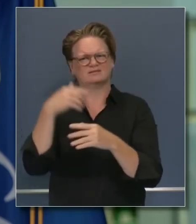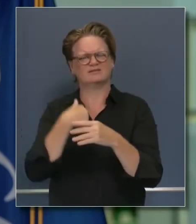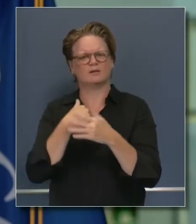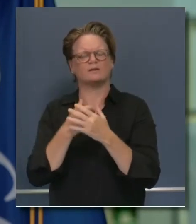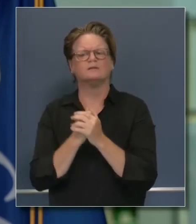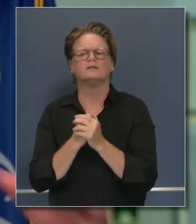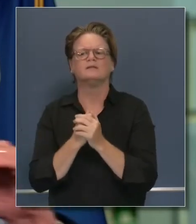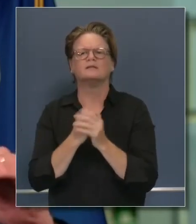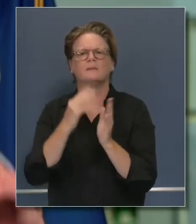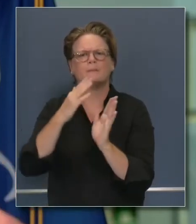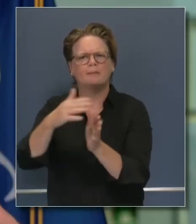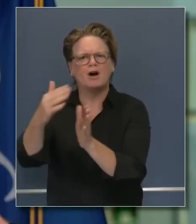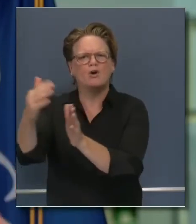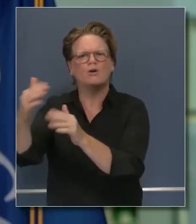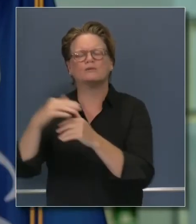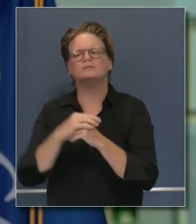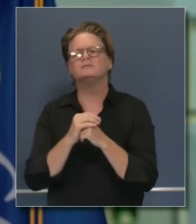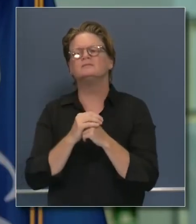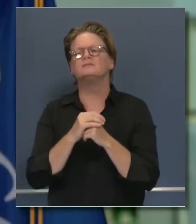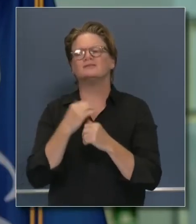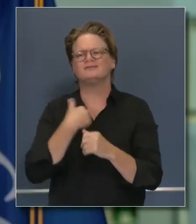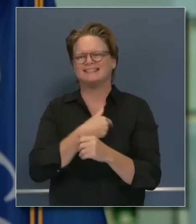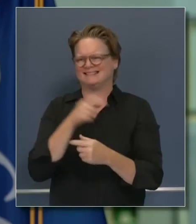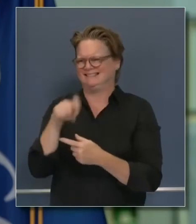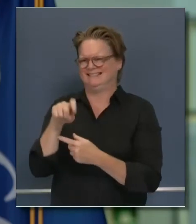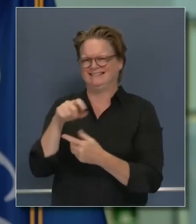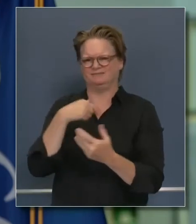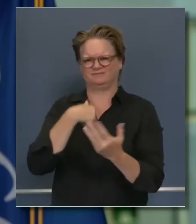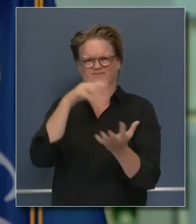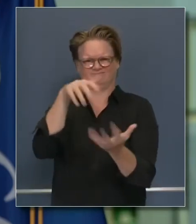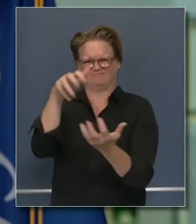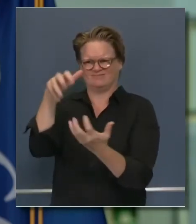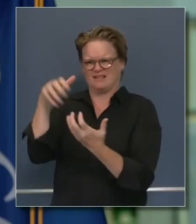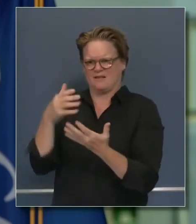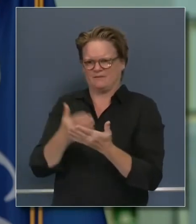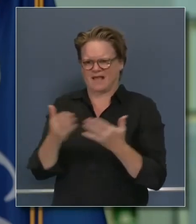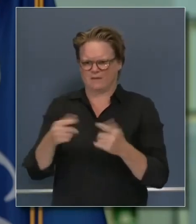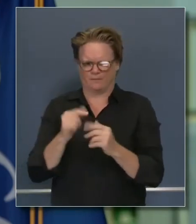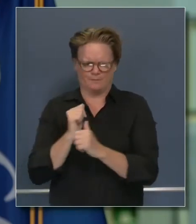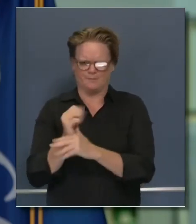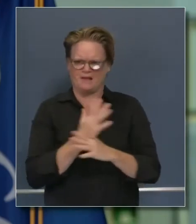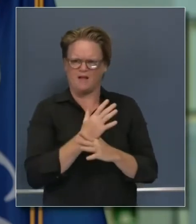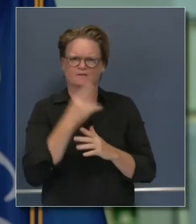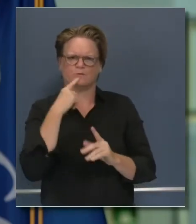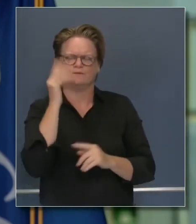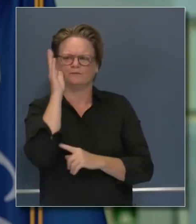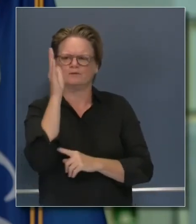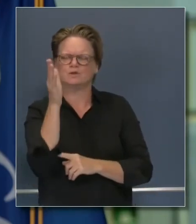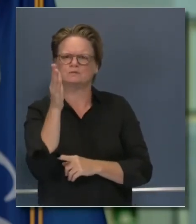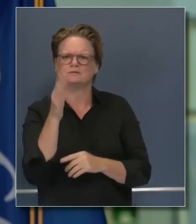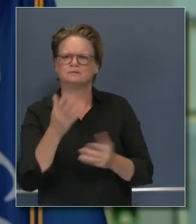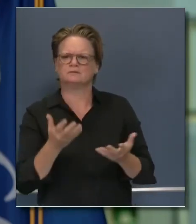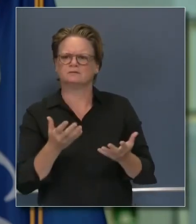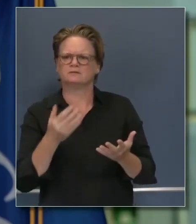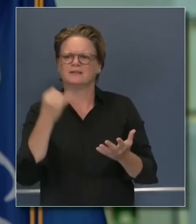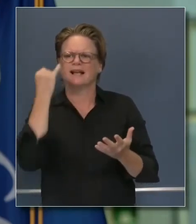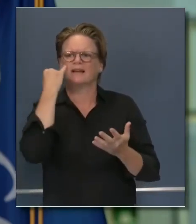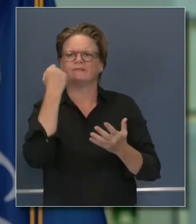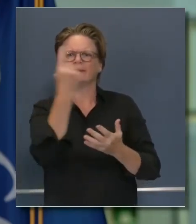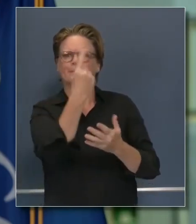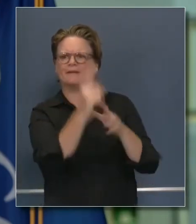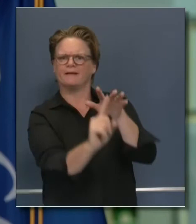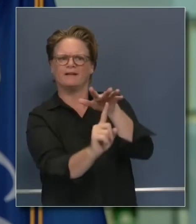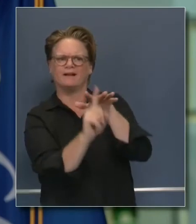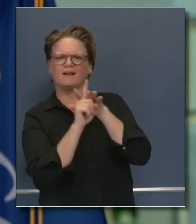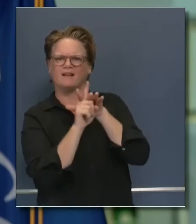stocks, that we set a new bar, a new standard in terms of where we are, in terms of our preparedness going forward. We're trying to find out where we land,